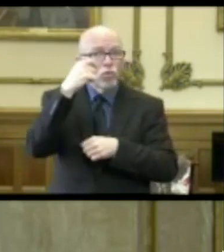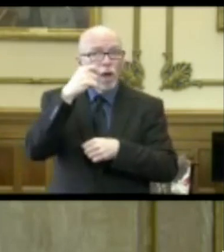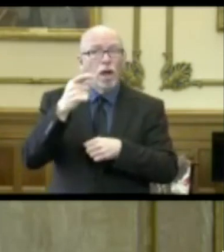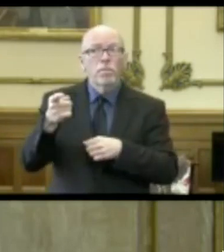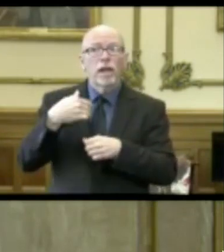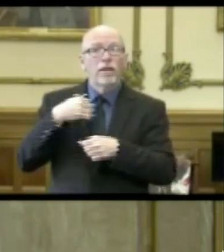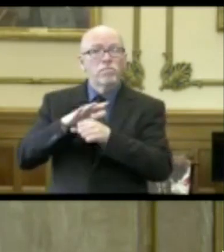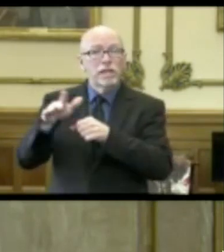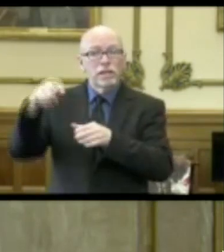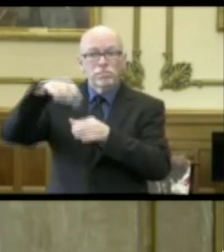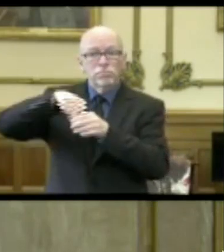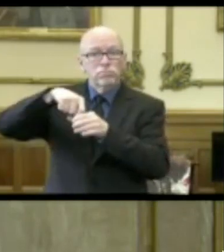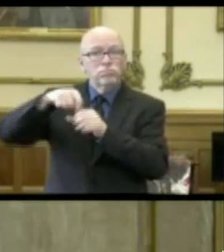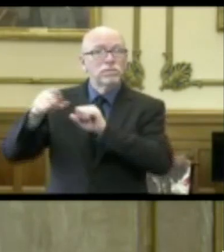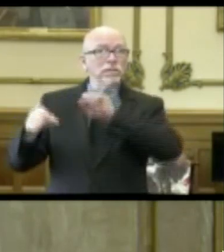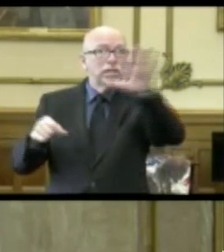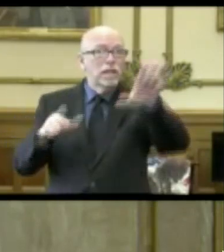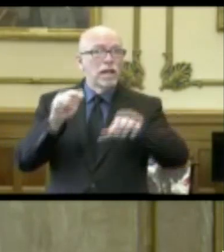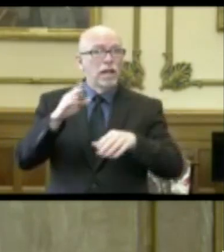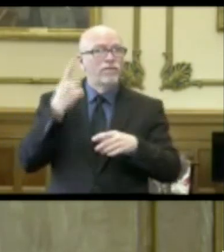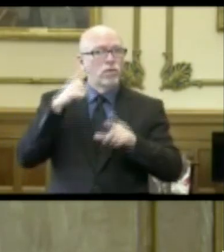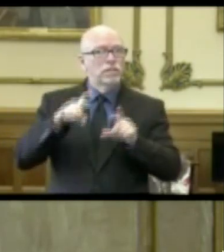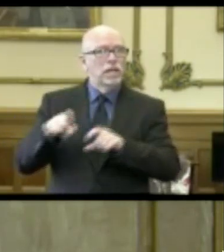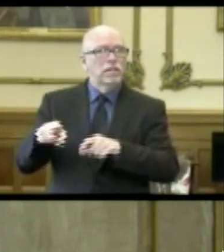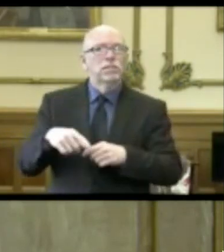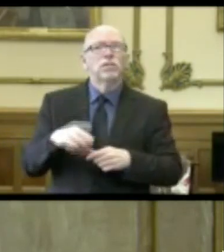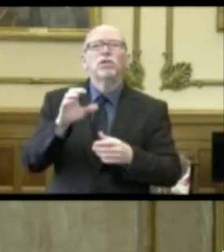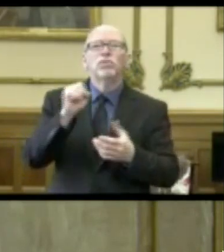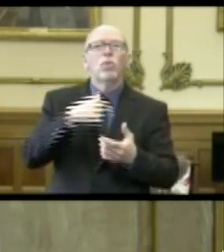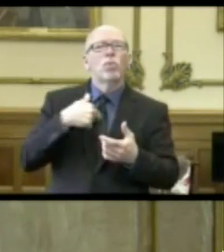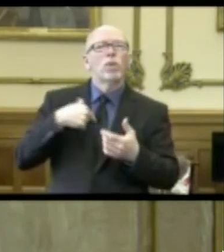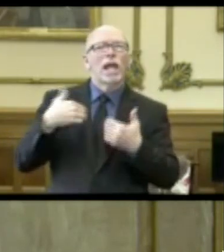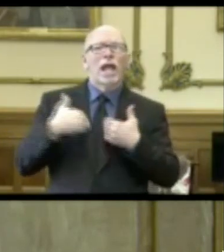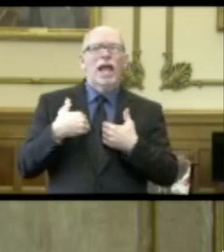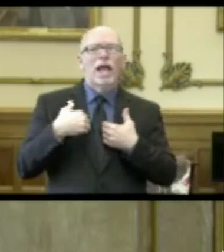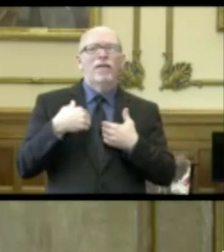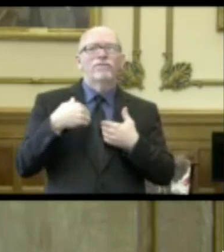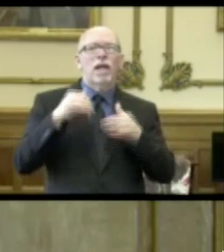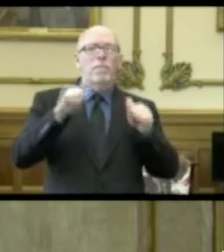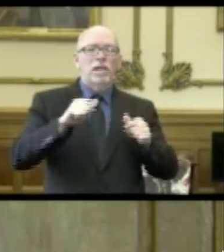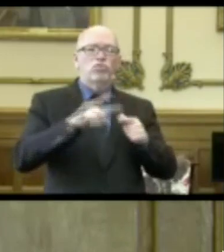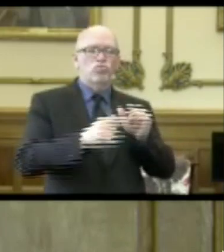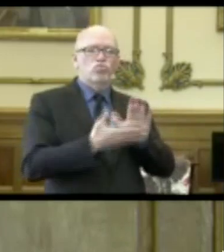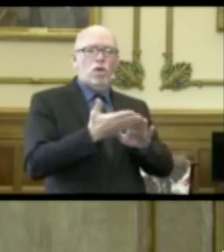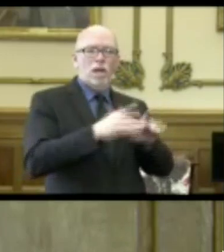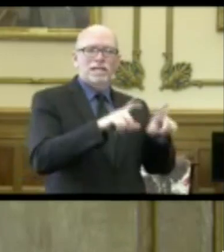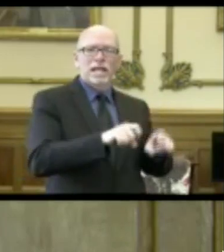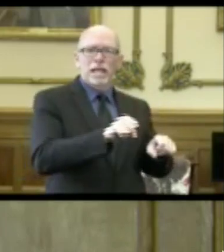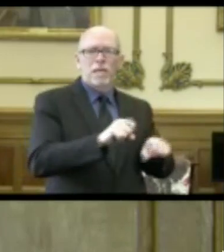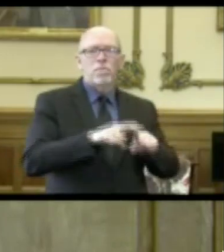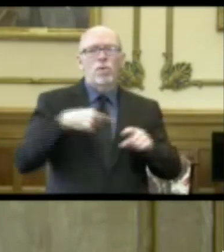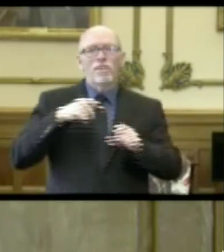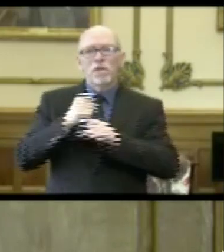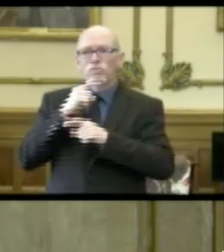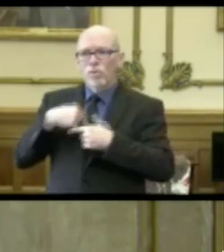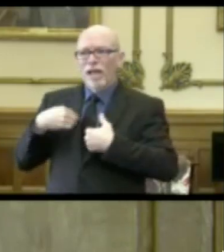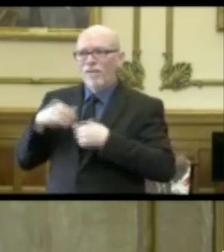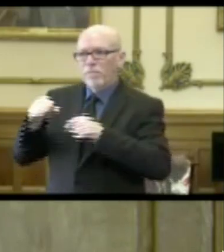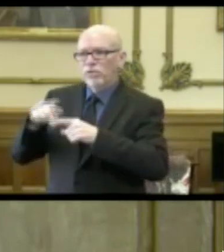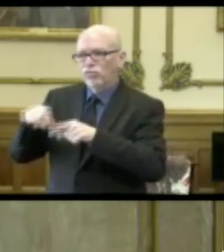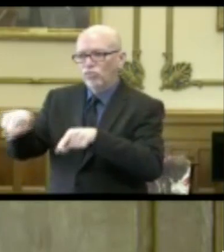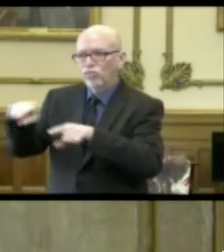viral transport media that they need to do that testing? So, we have the ability to run the test. We need to now make sure we've got the ability to